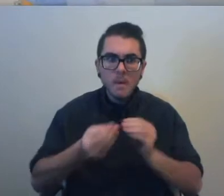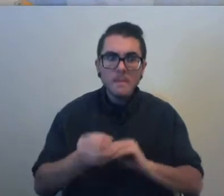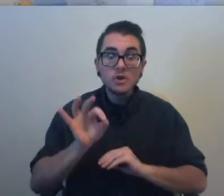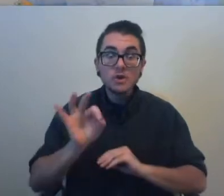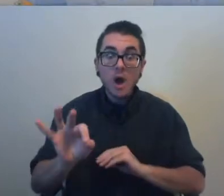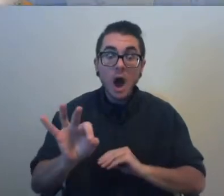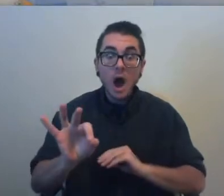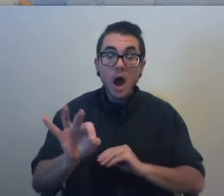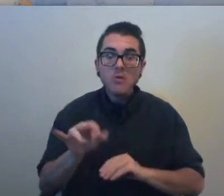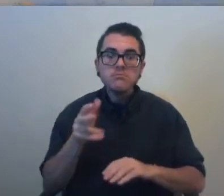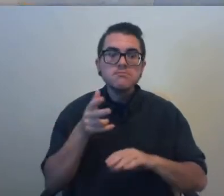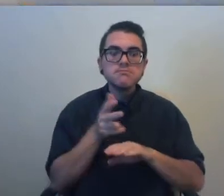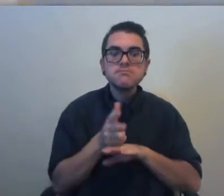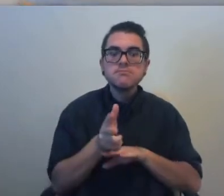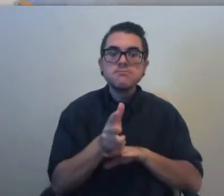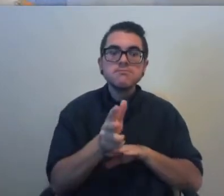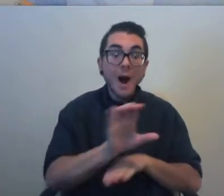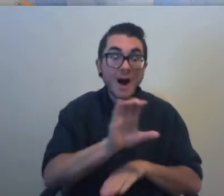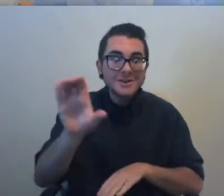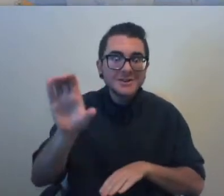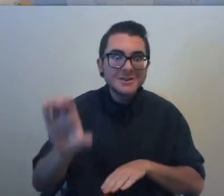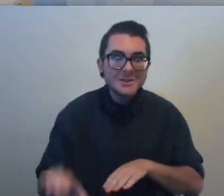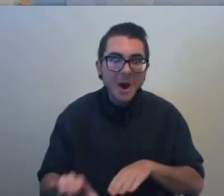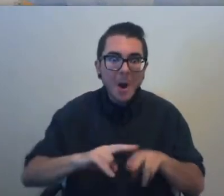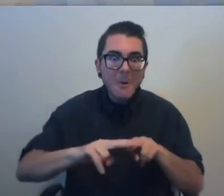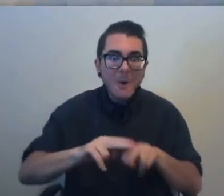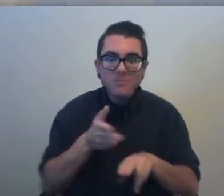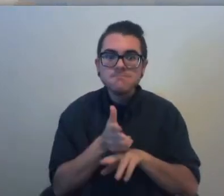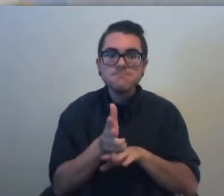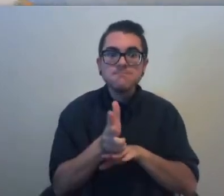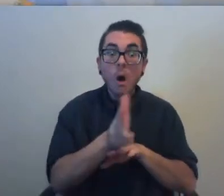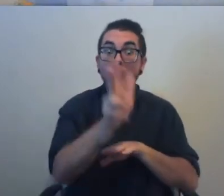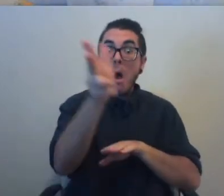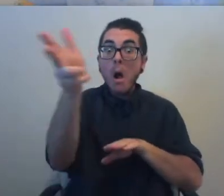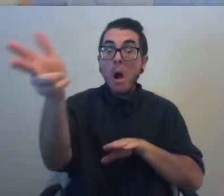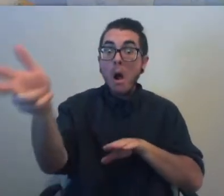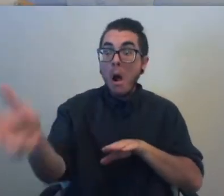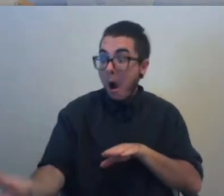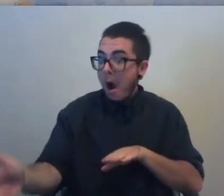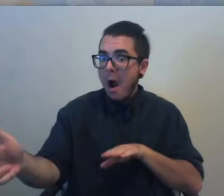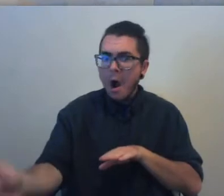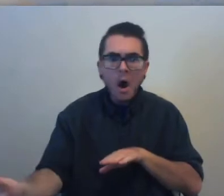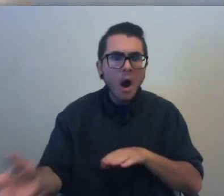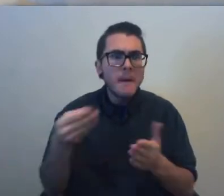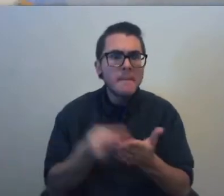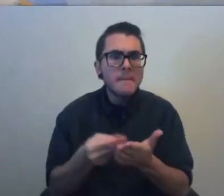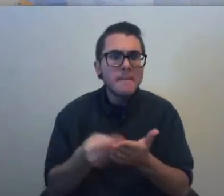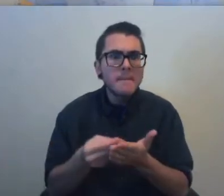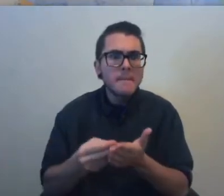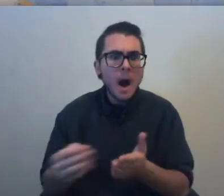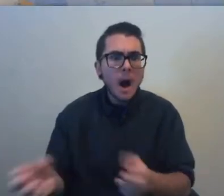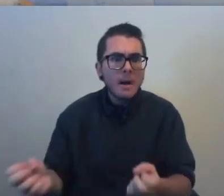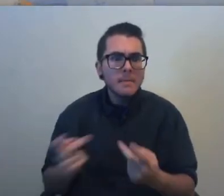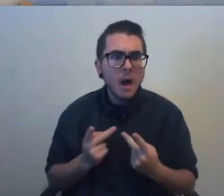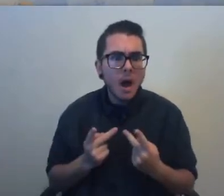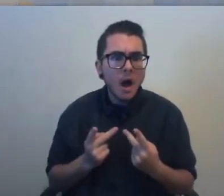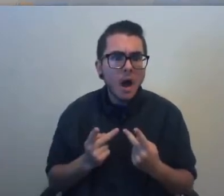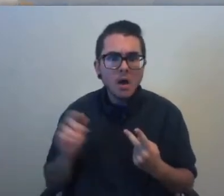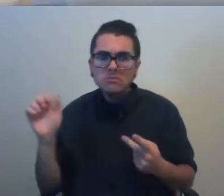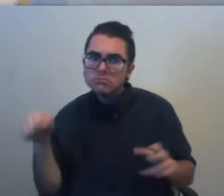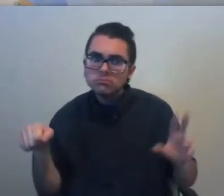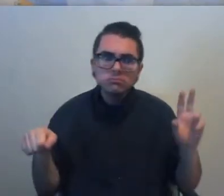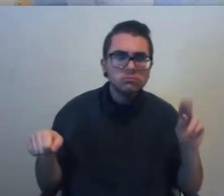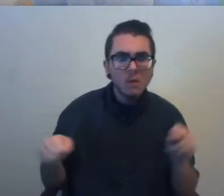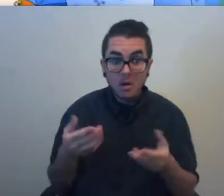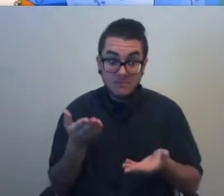Going down Chicago line. If the train should jump the track, do I get my money back? Yes,